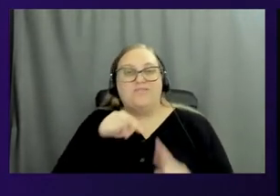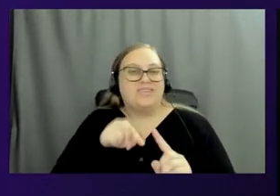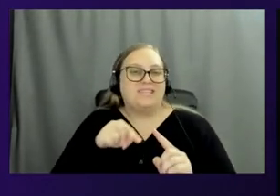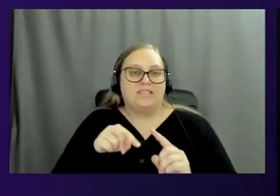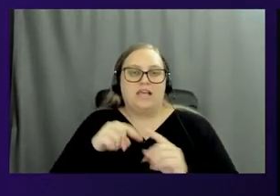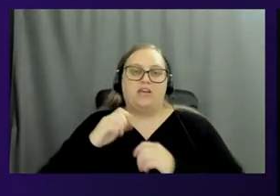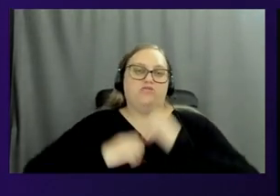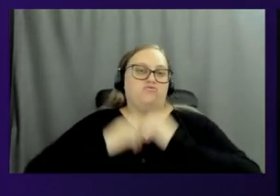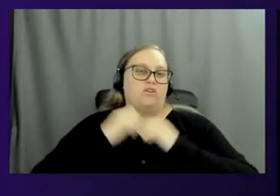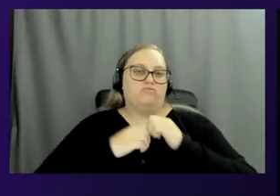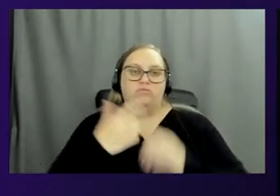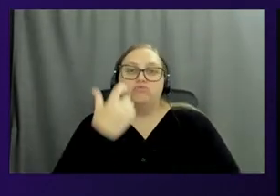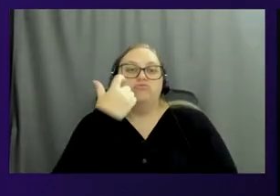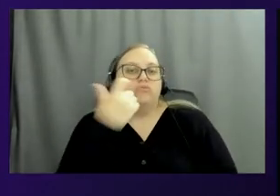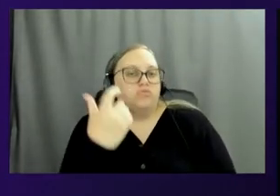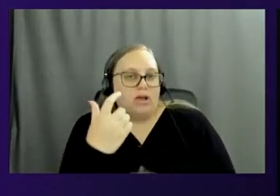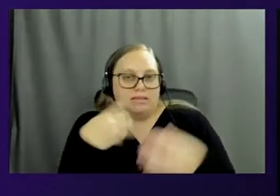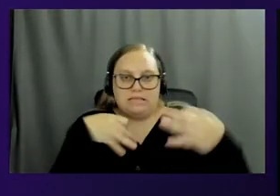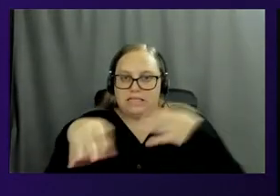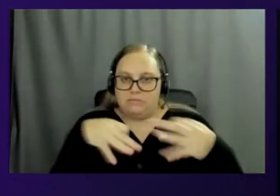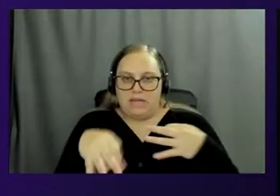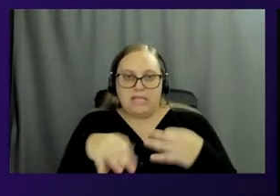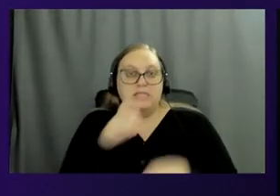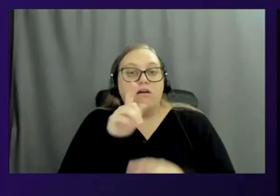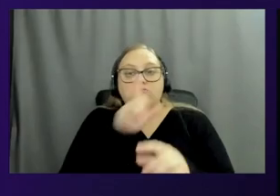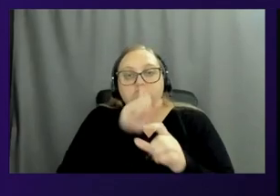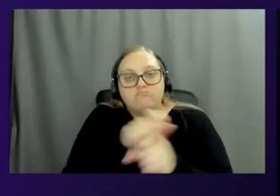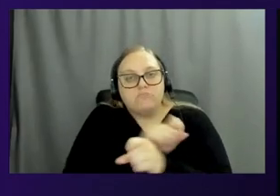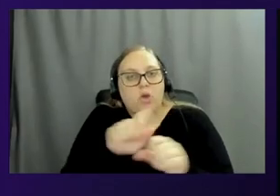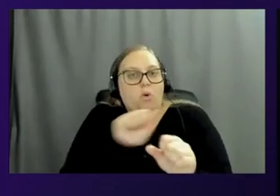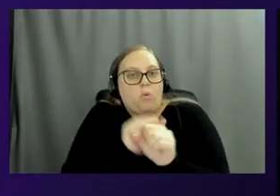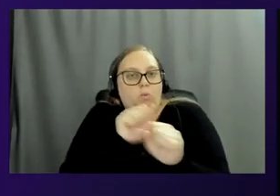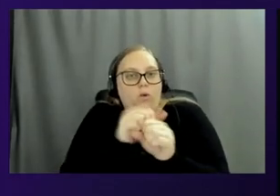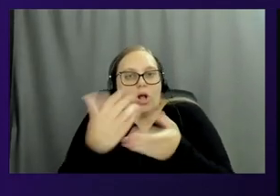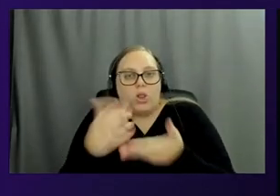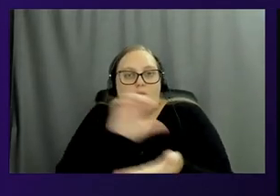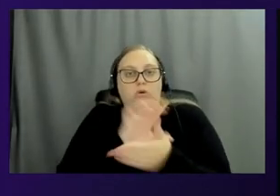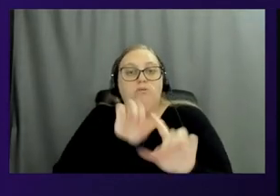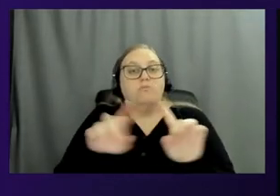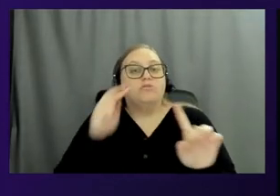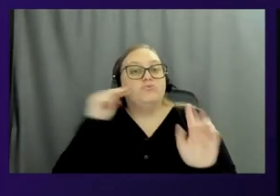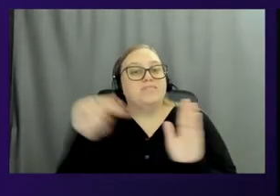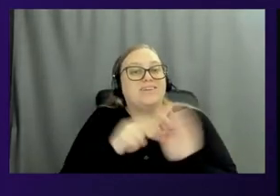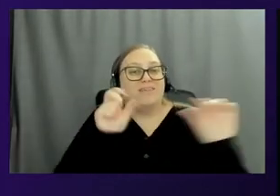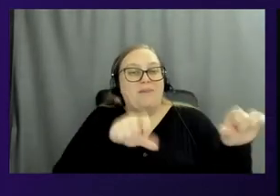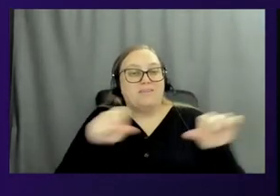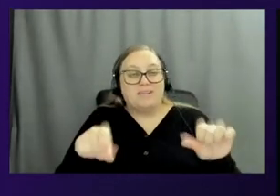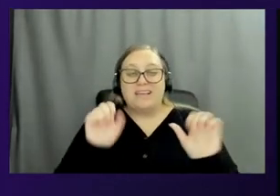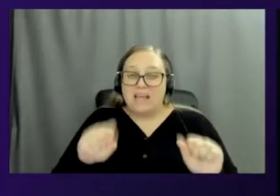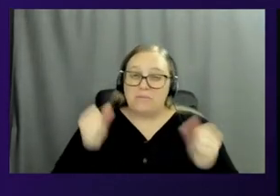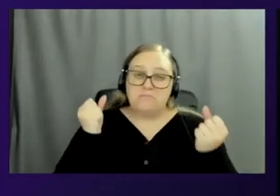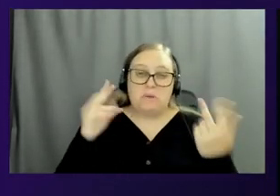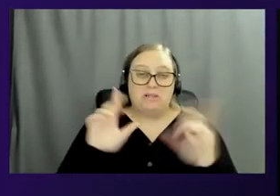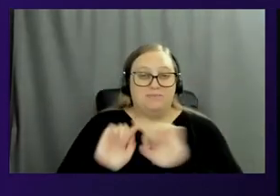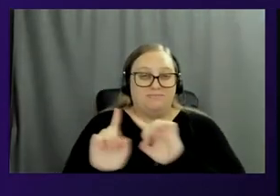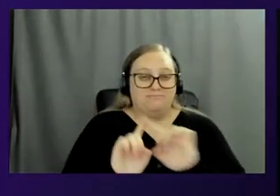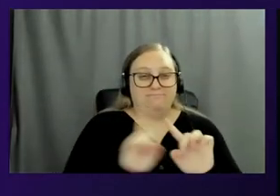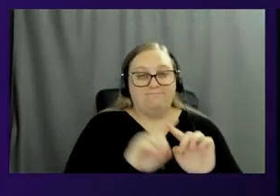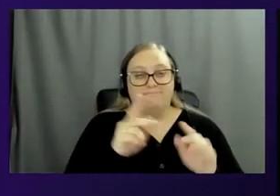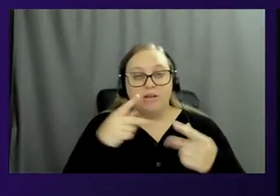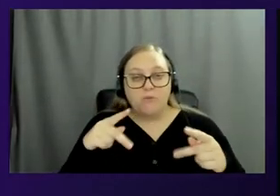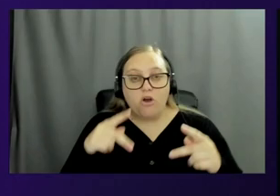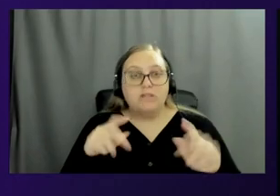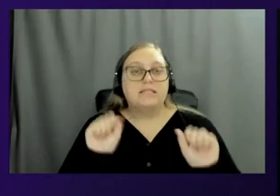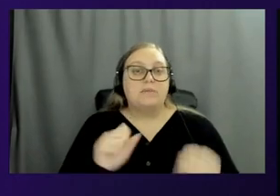explained. It's not a, it's not an actual workload, but you can see the possibilities here, right? It could be multiple different parties. I gave an example of two, there could be